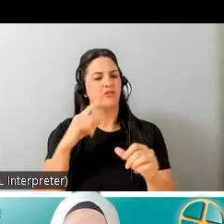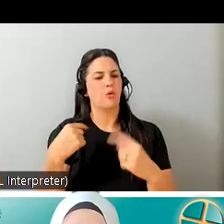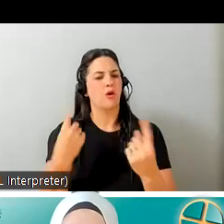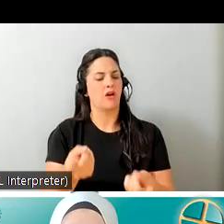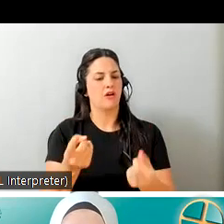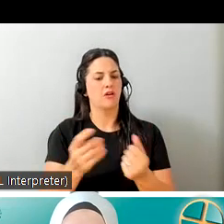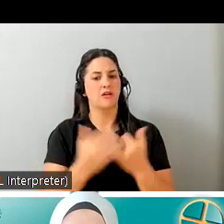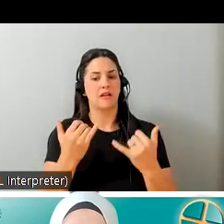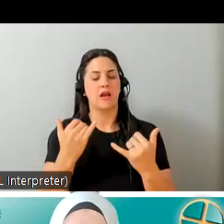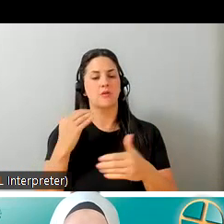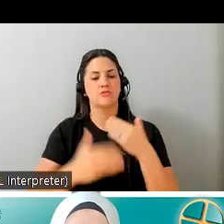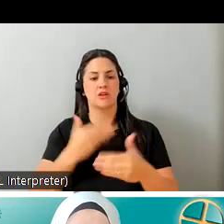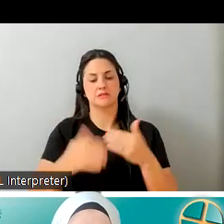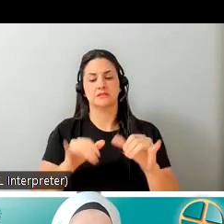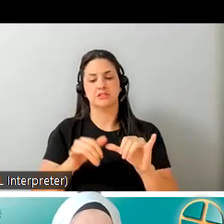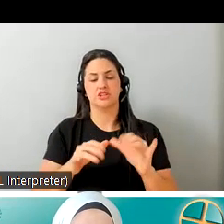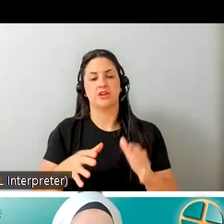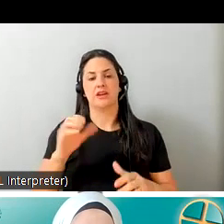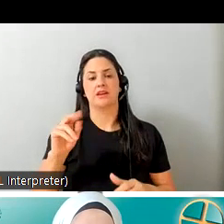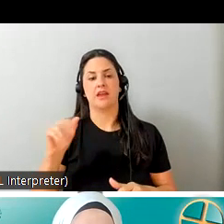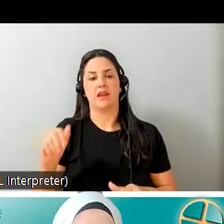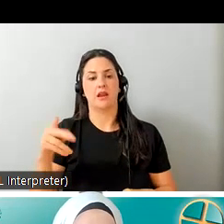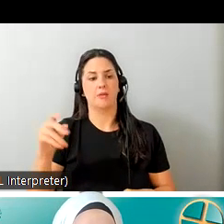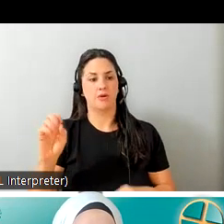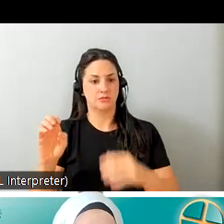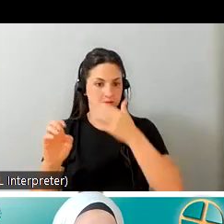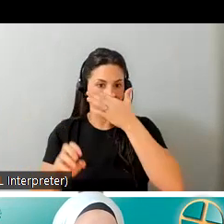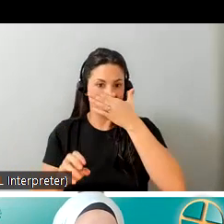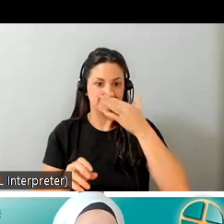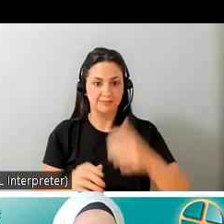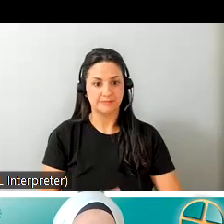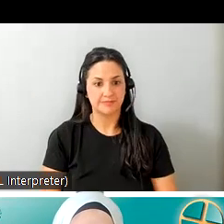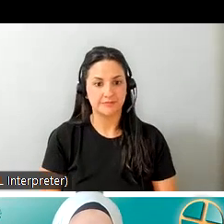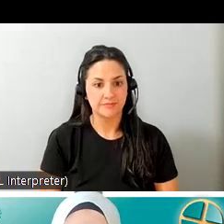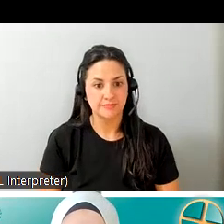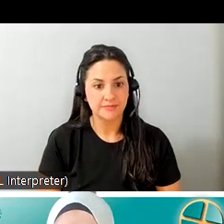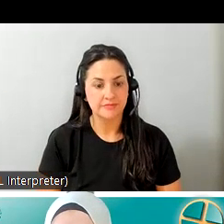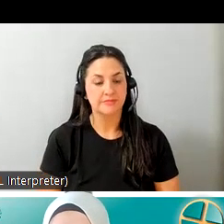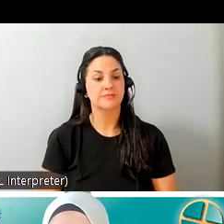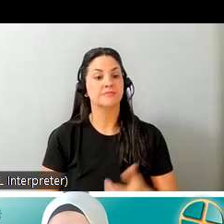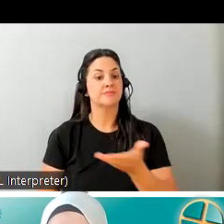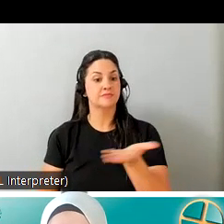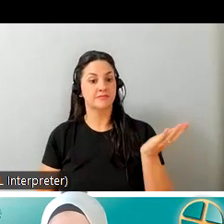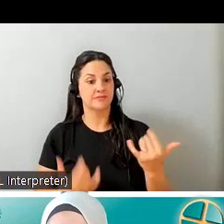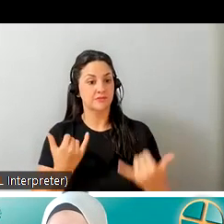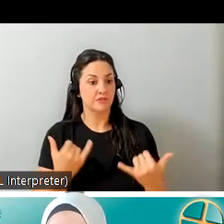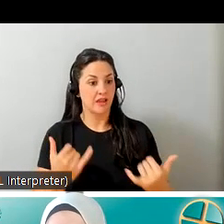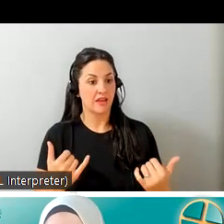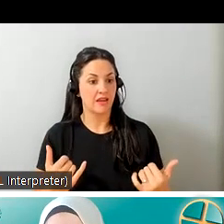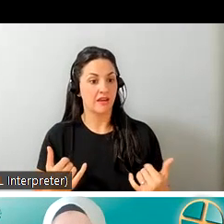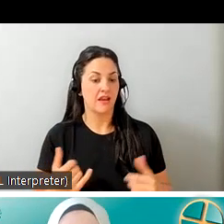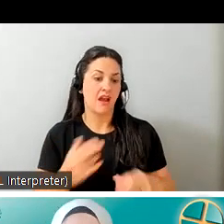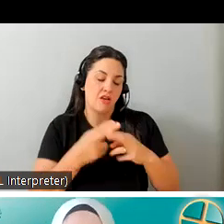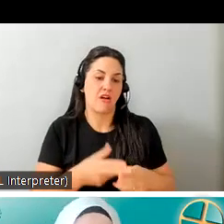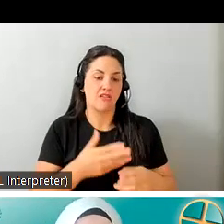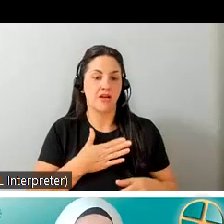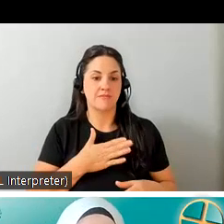in process engineering at canada post so um i'm joined by today i guess i'll call them